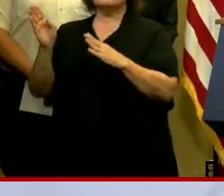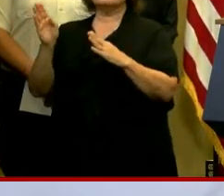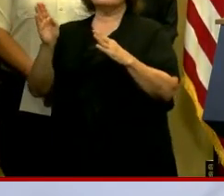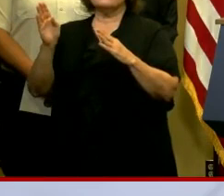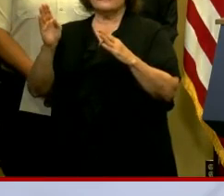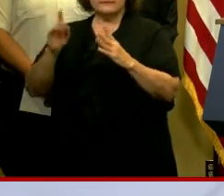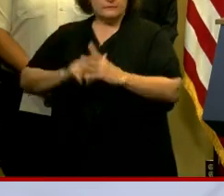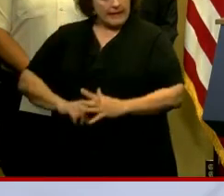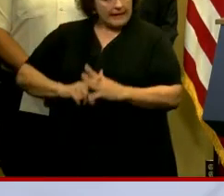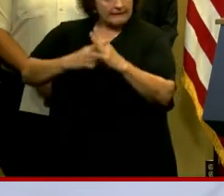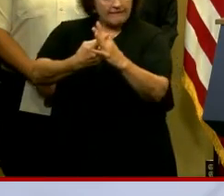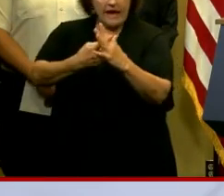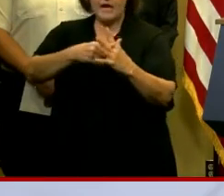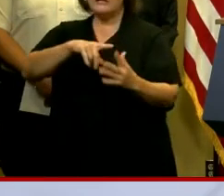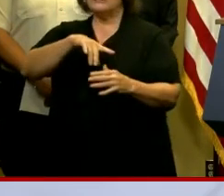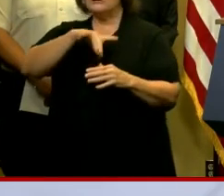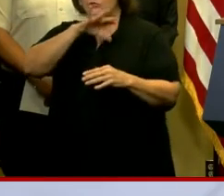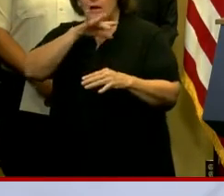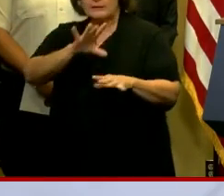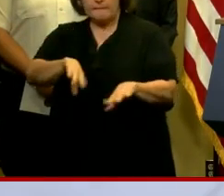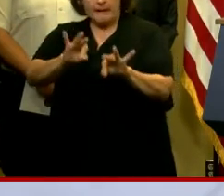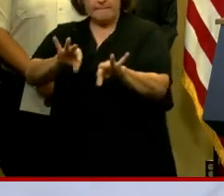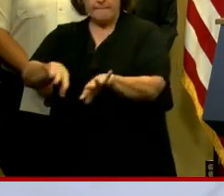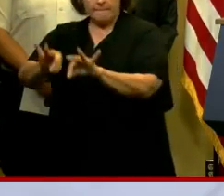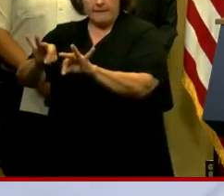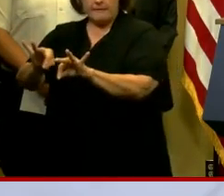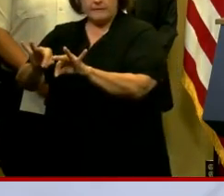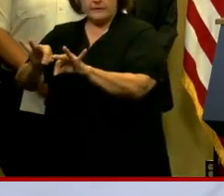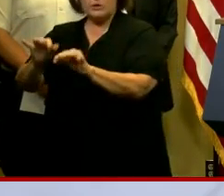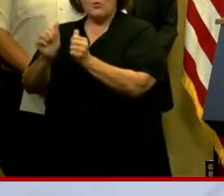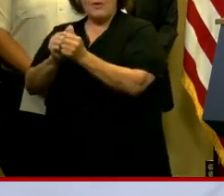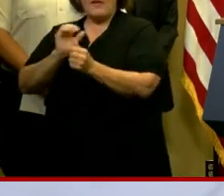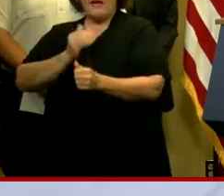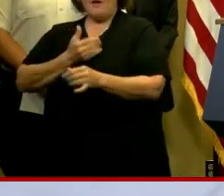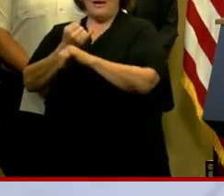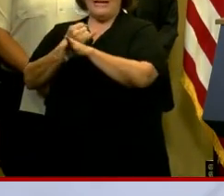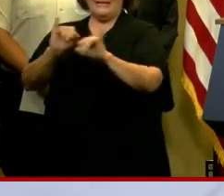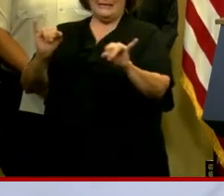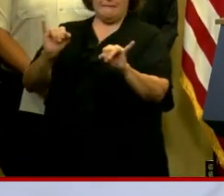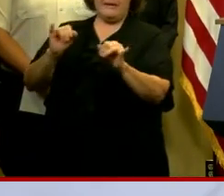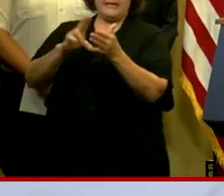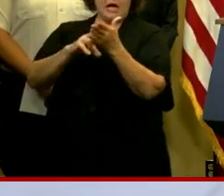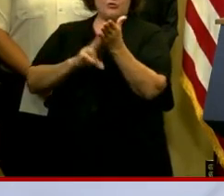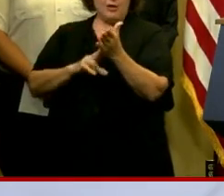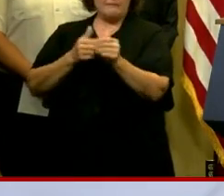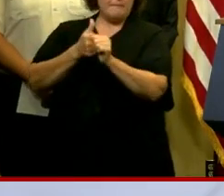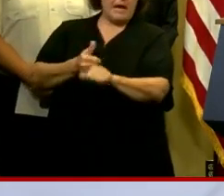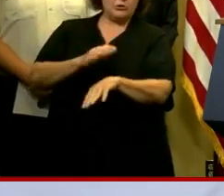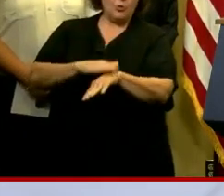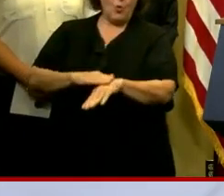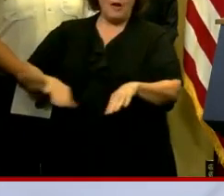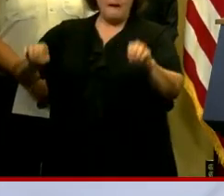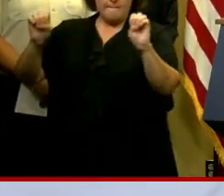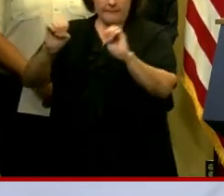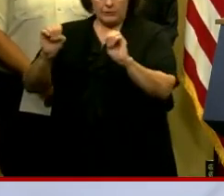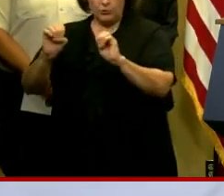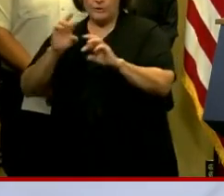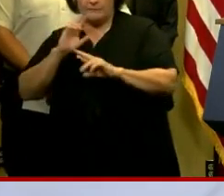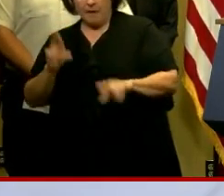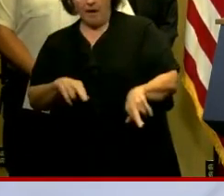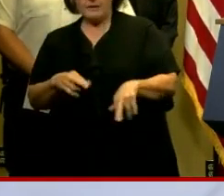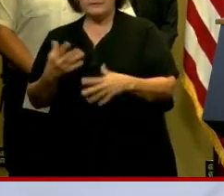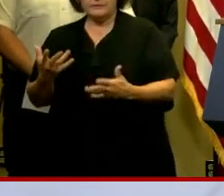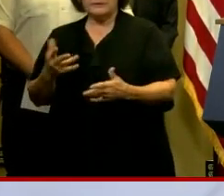to activate trash collections with our independent contractor based on emergency response.